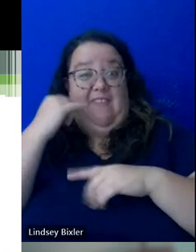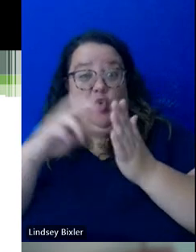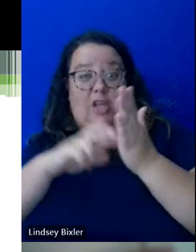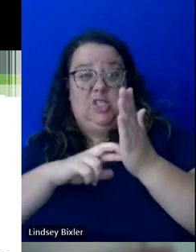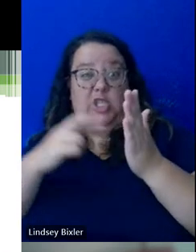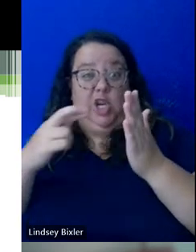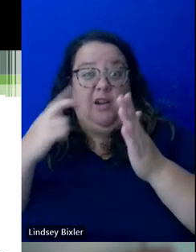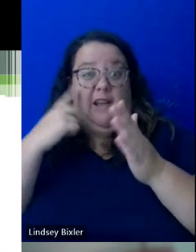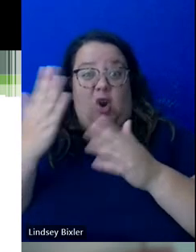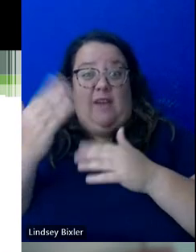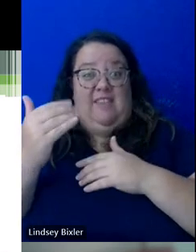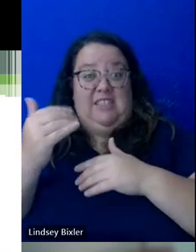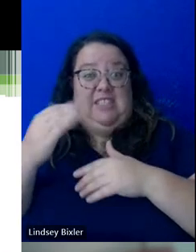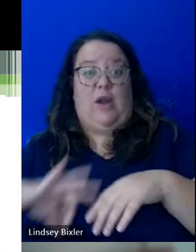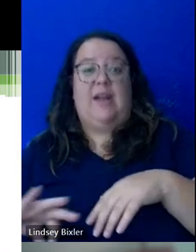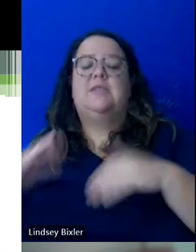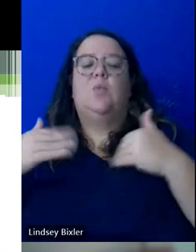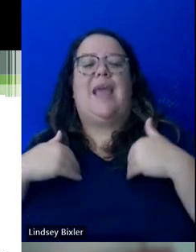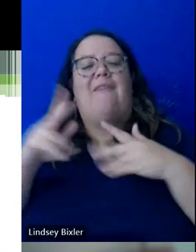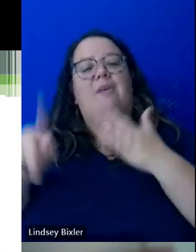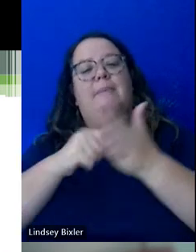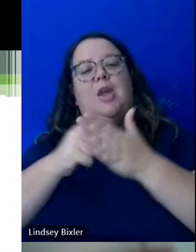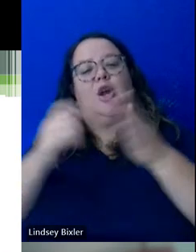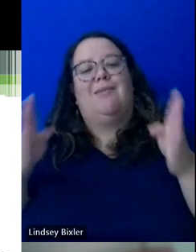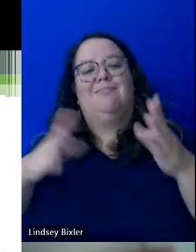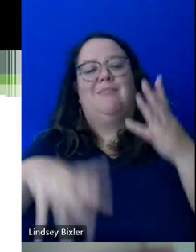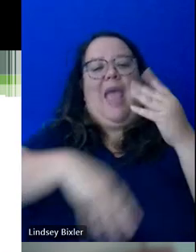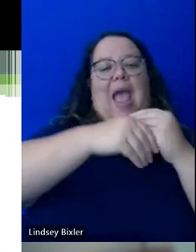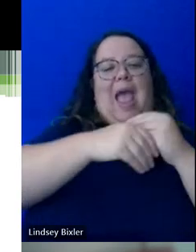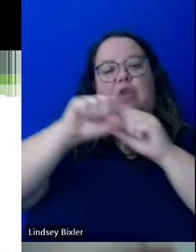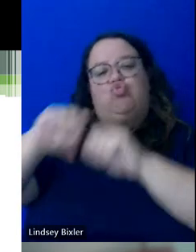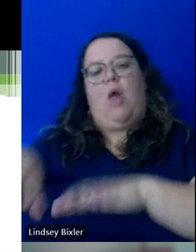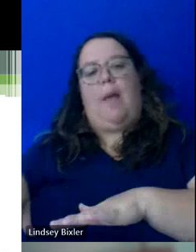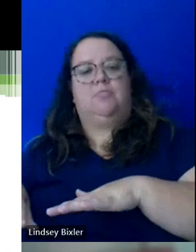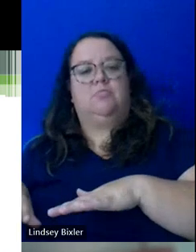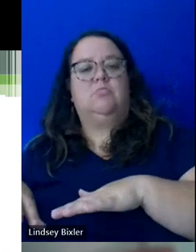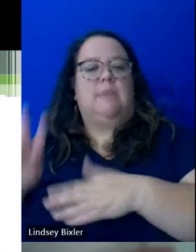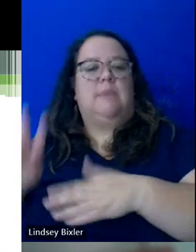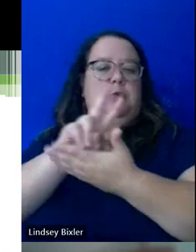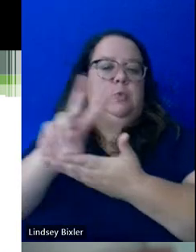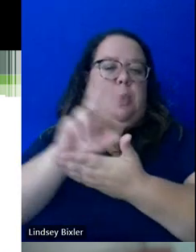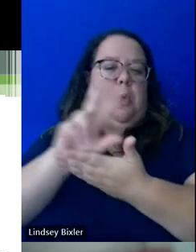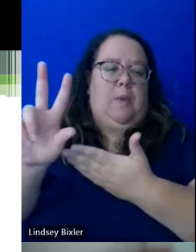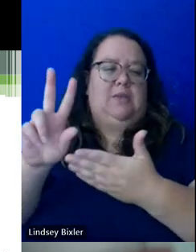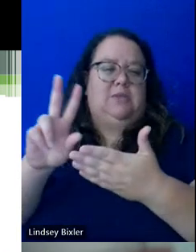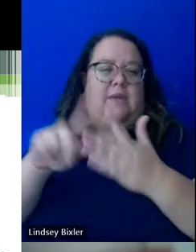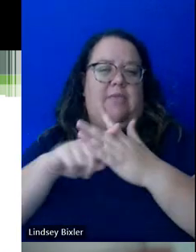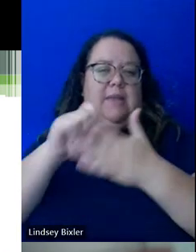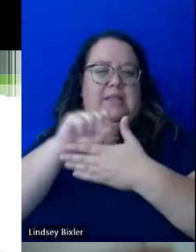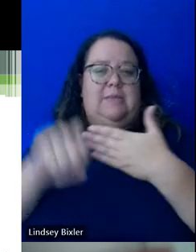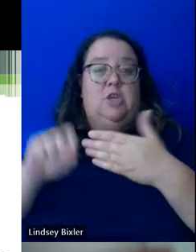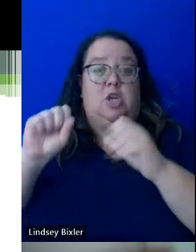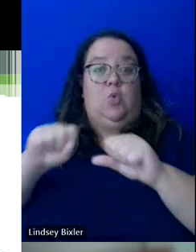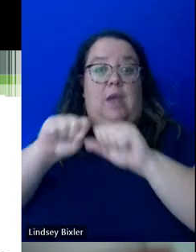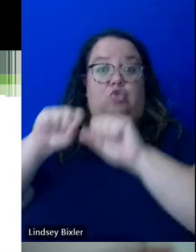there is an add-drop period the first couple of weeks of the semester where you can drop a class and it doesn't stay in your transcript.